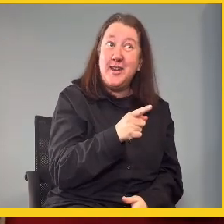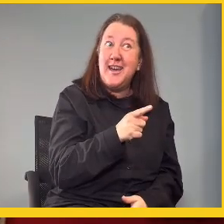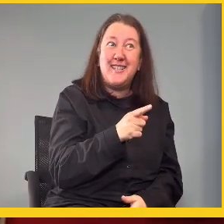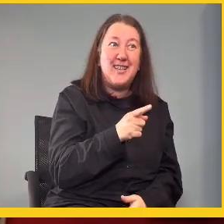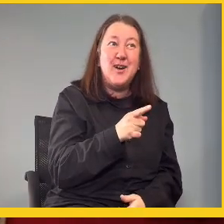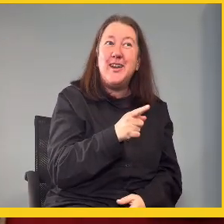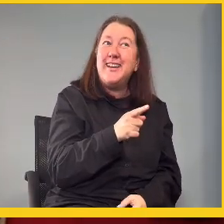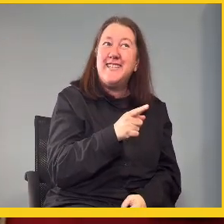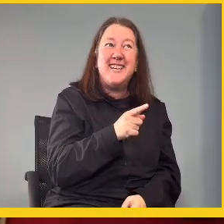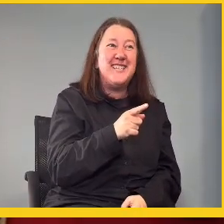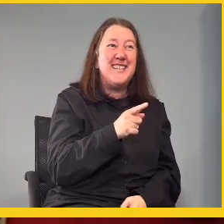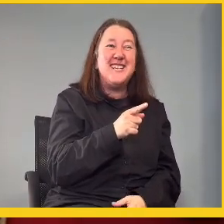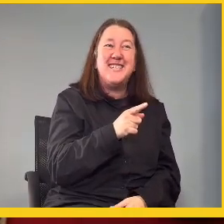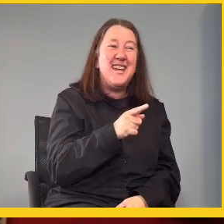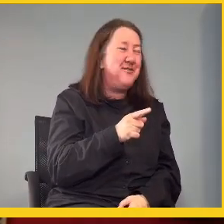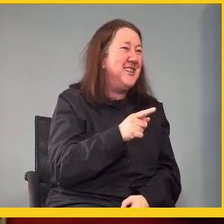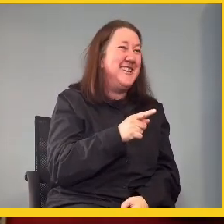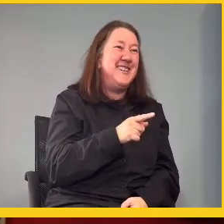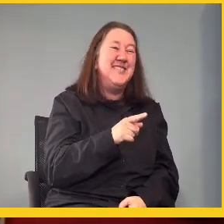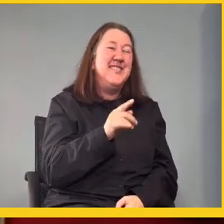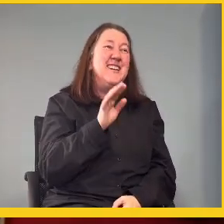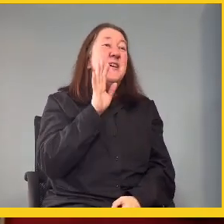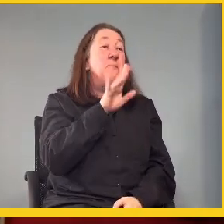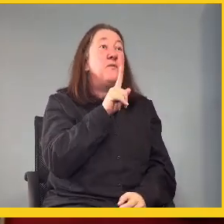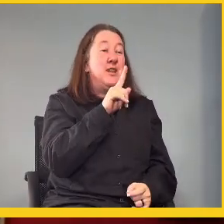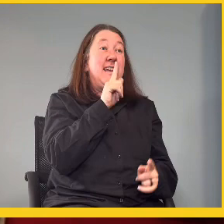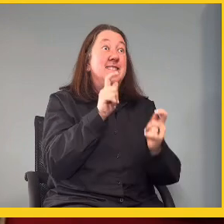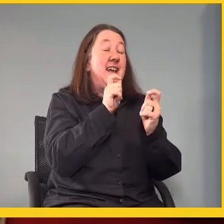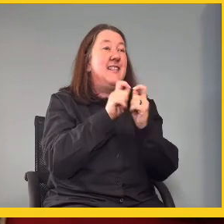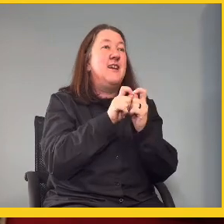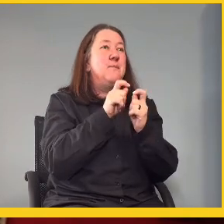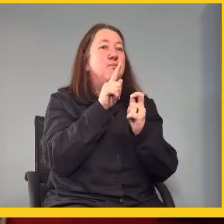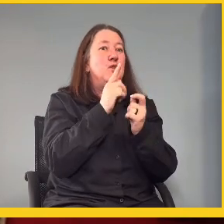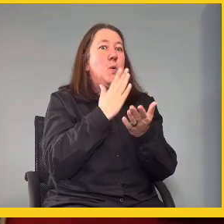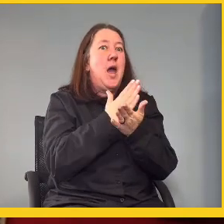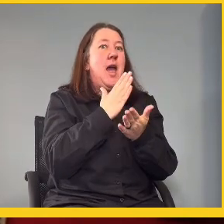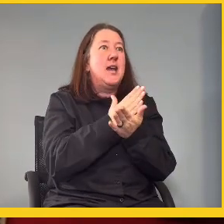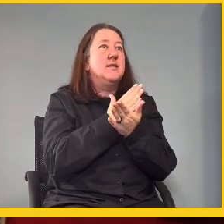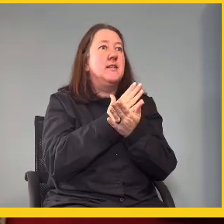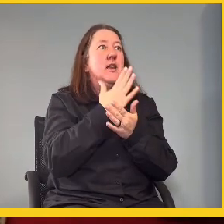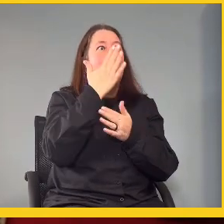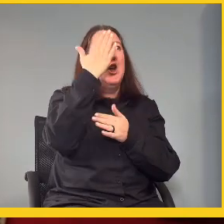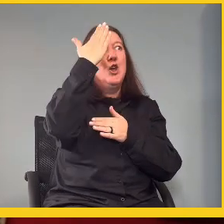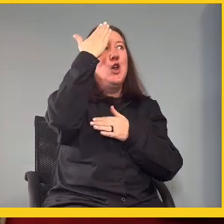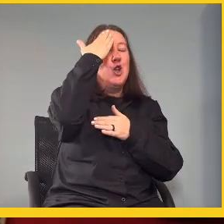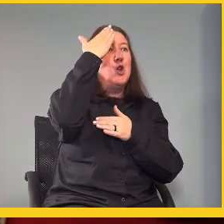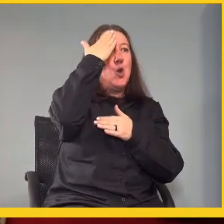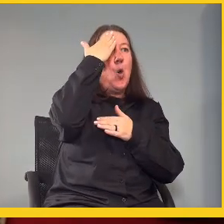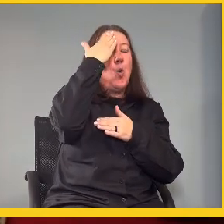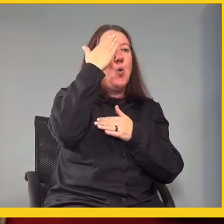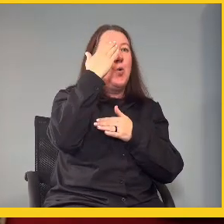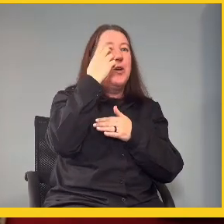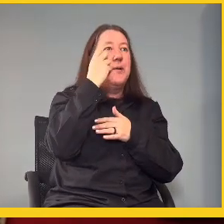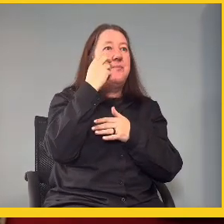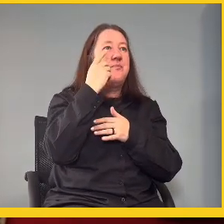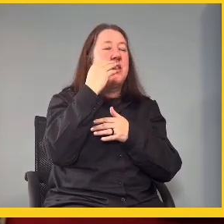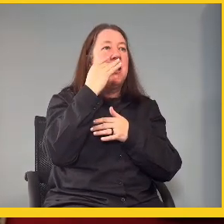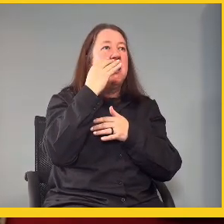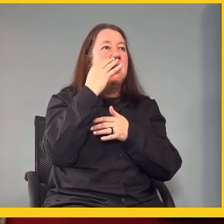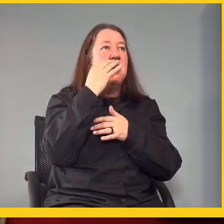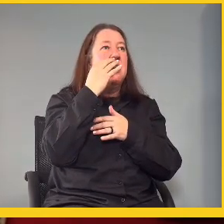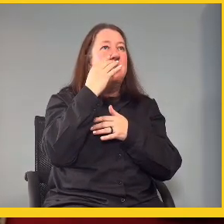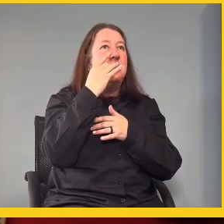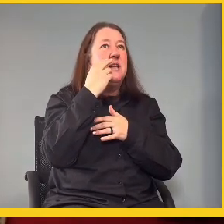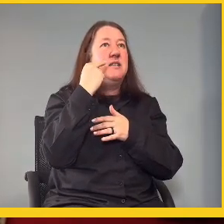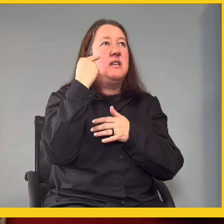actually, to actually, to actually, to, to actually, you know, to actually just know that deaf, um,